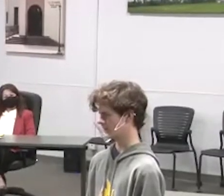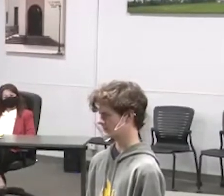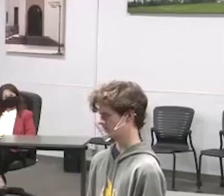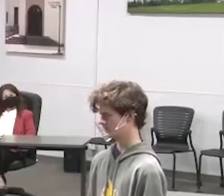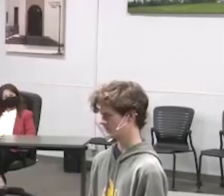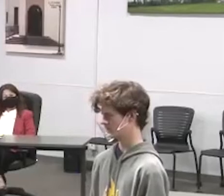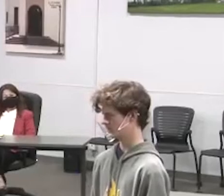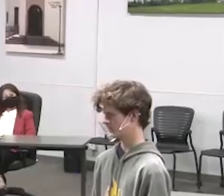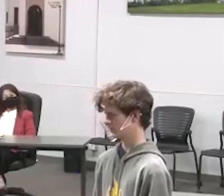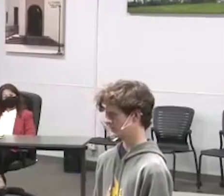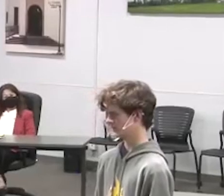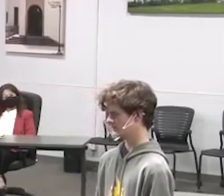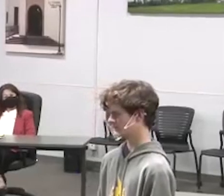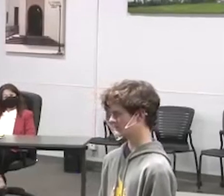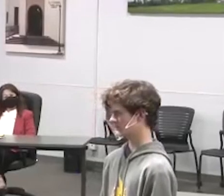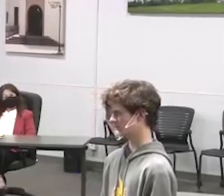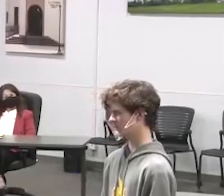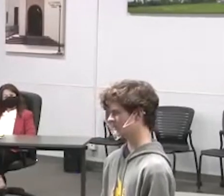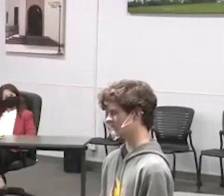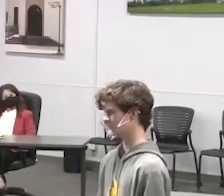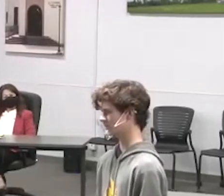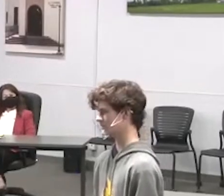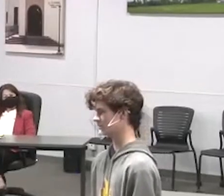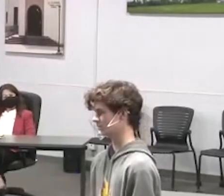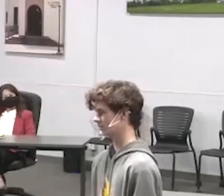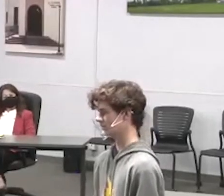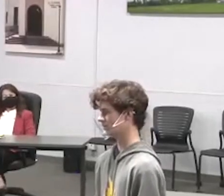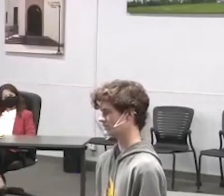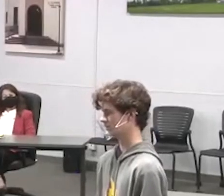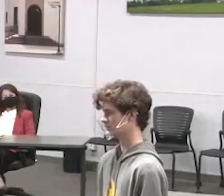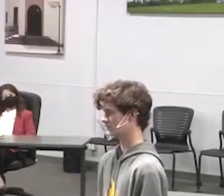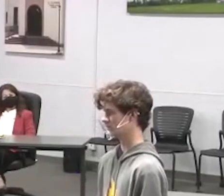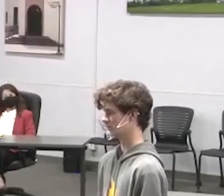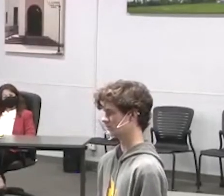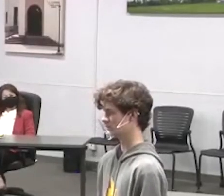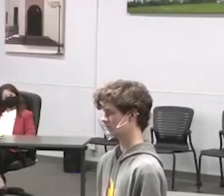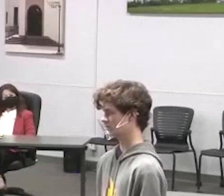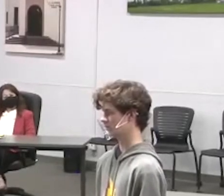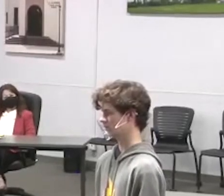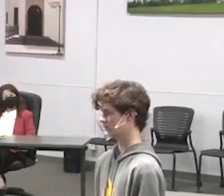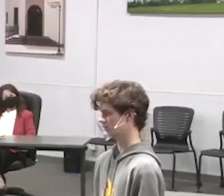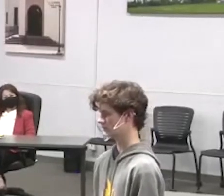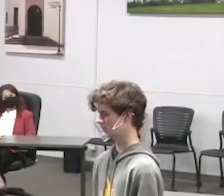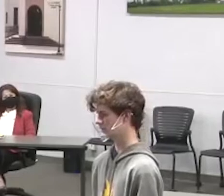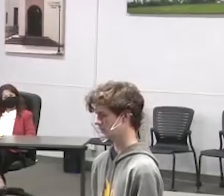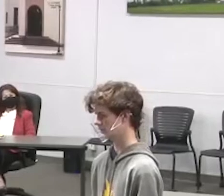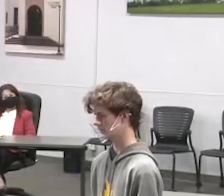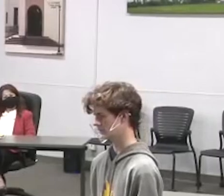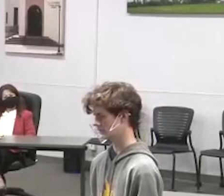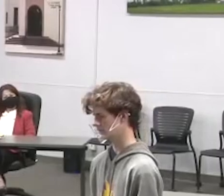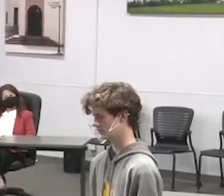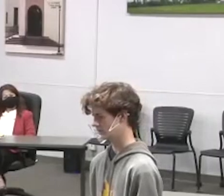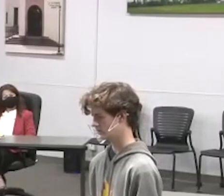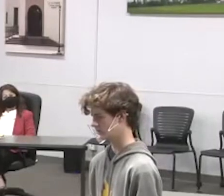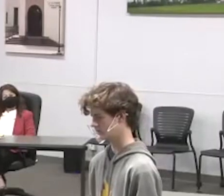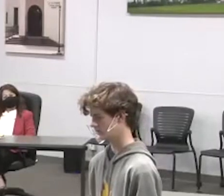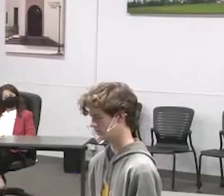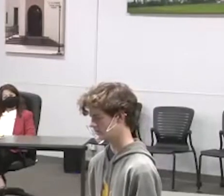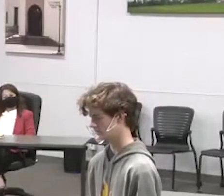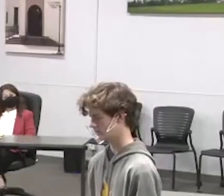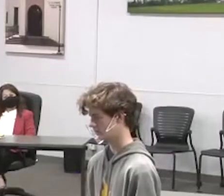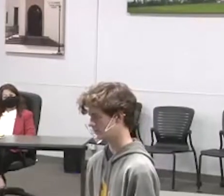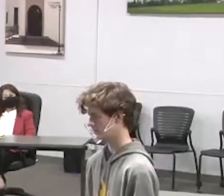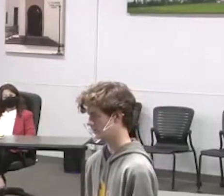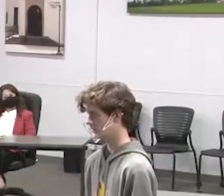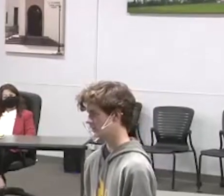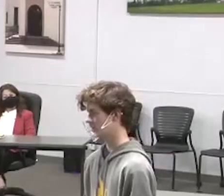i settled that i don't know what made me say it emily now thinking back i really don't know what made me say it and it suddenly feels not